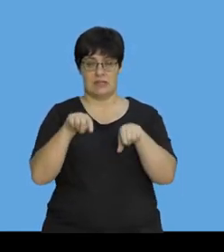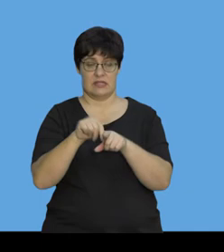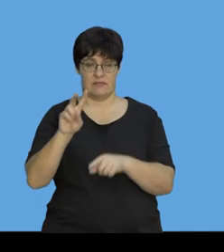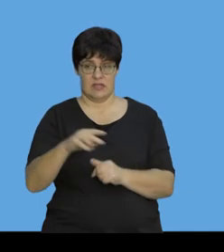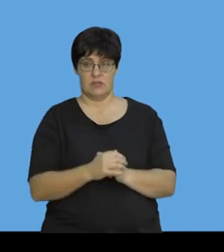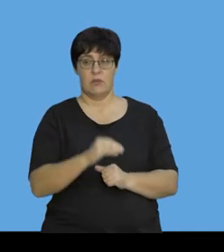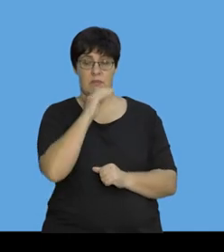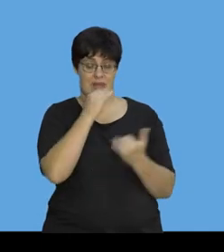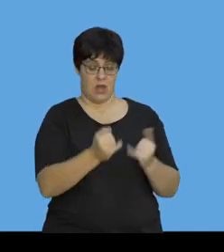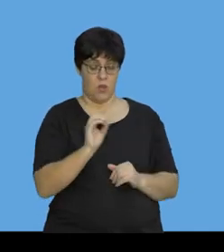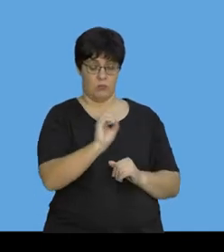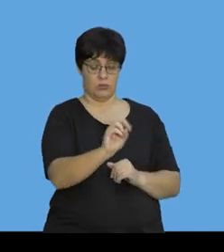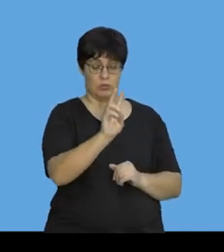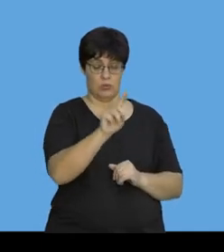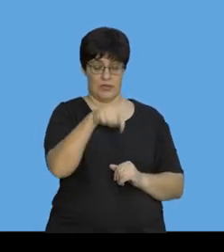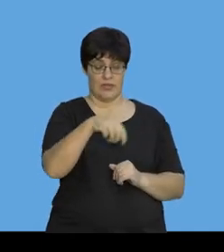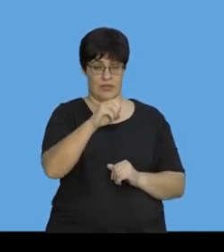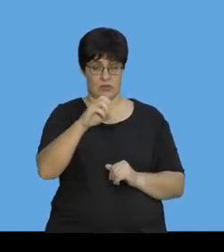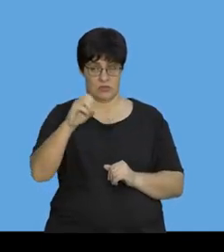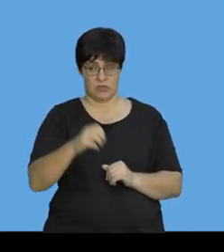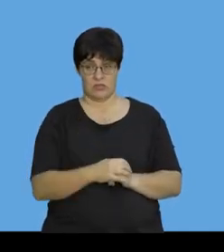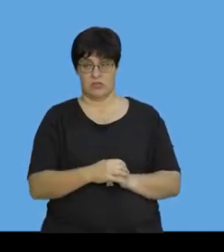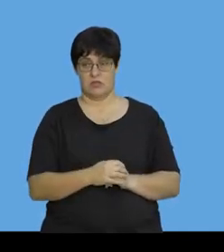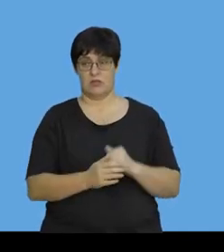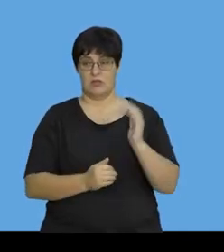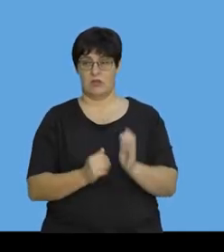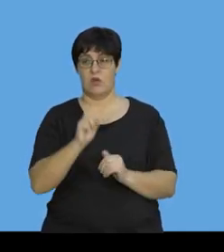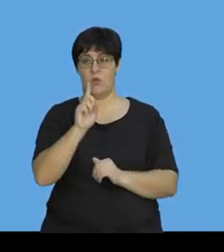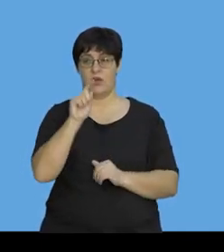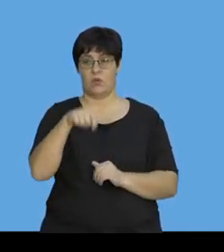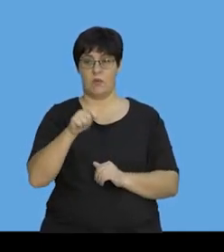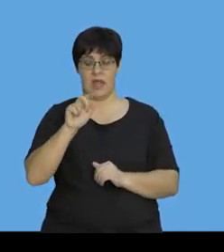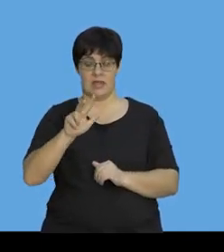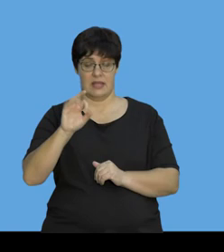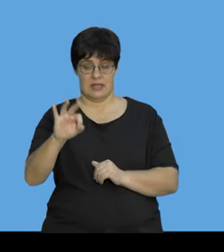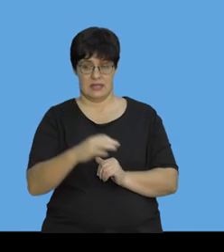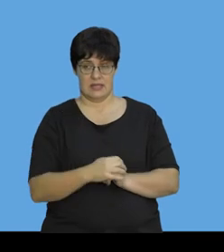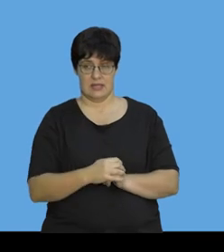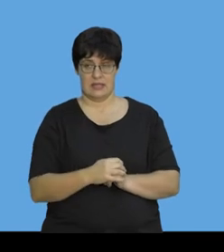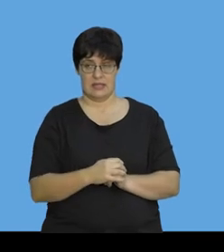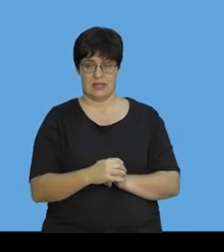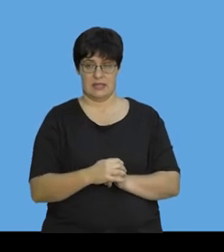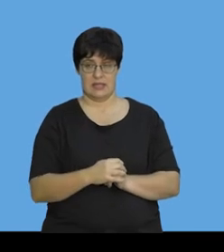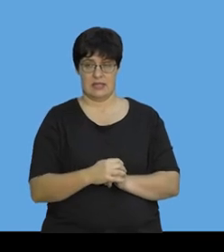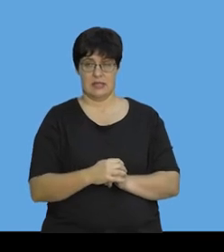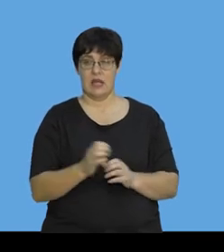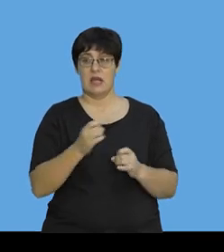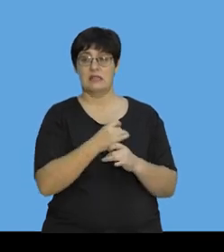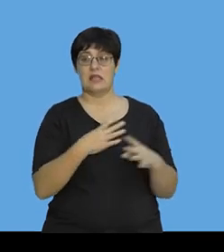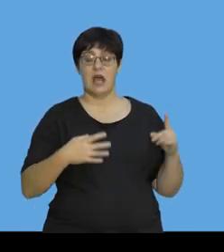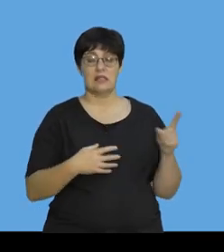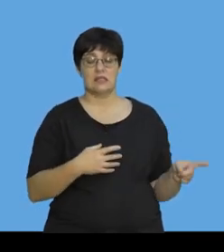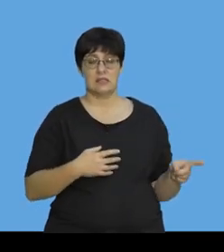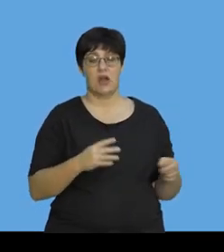All right. And now it's 2,000. Final velocity is 1,83. Its